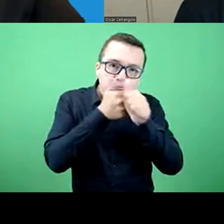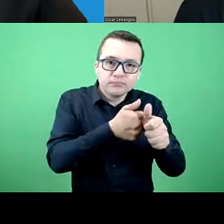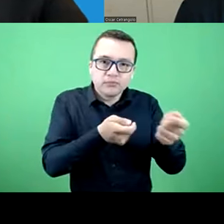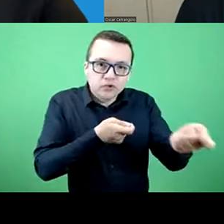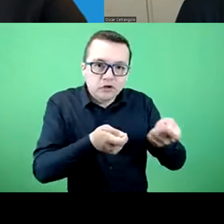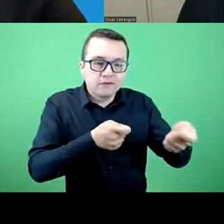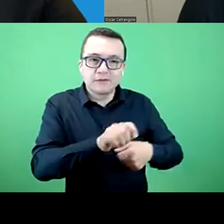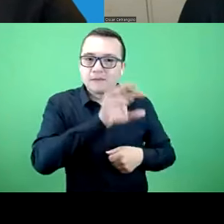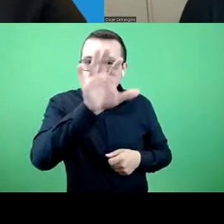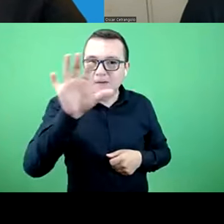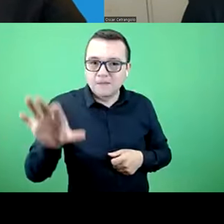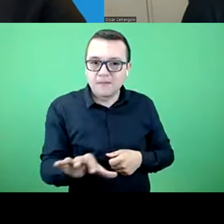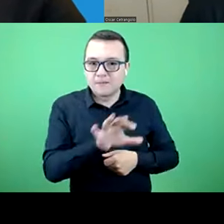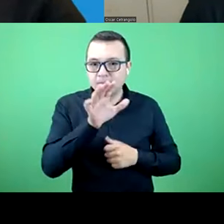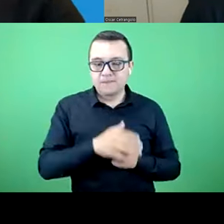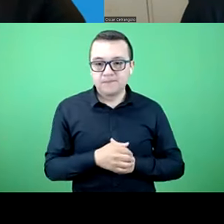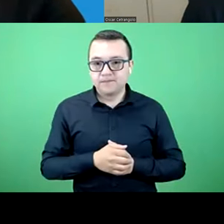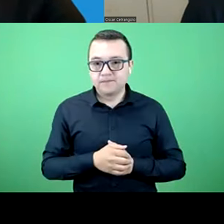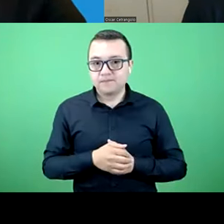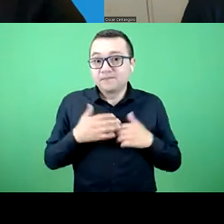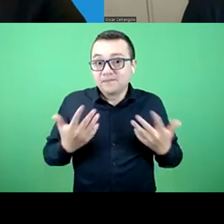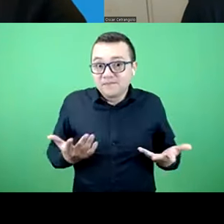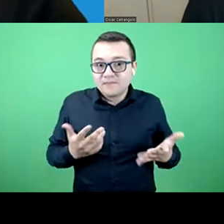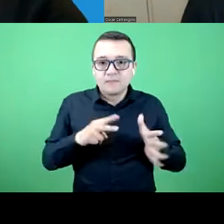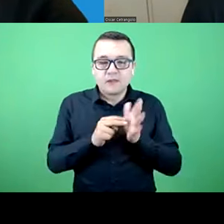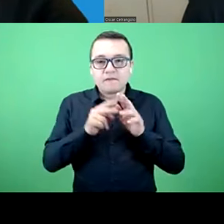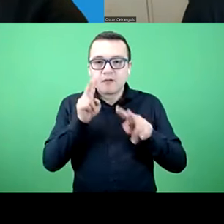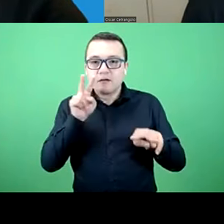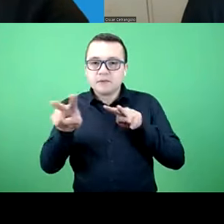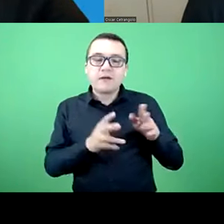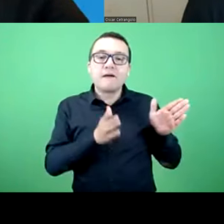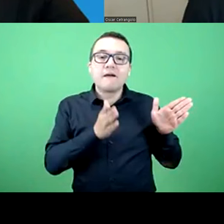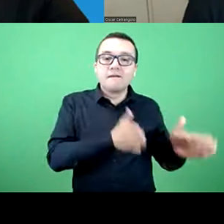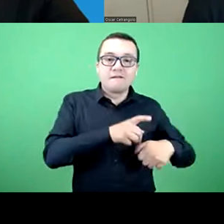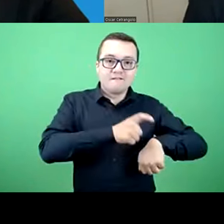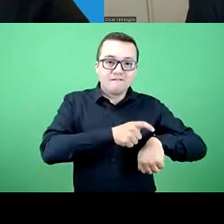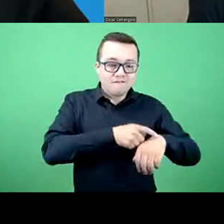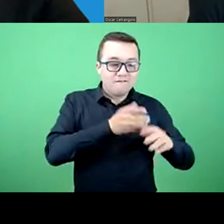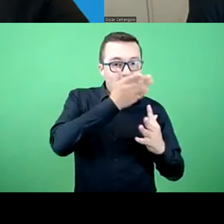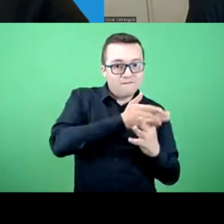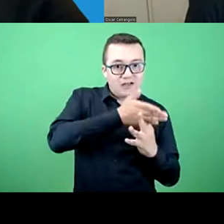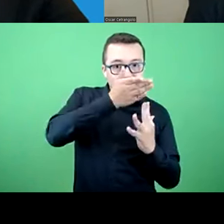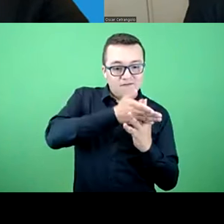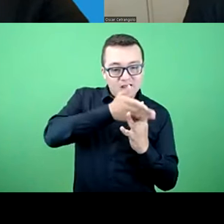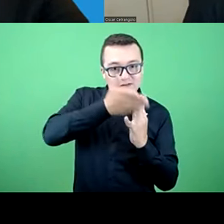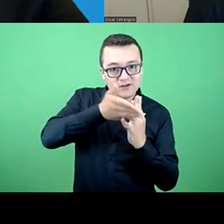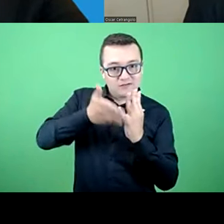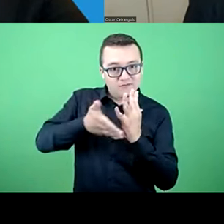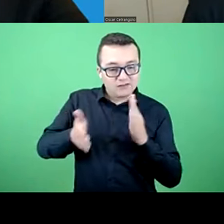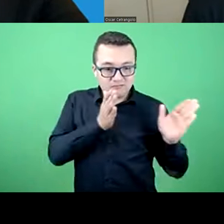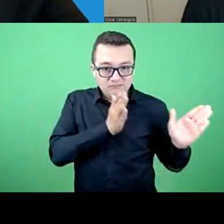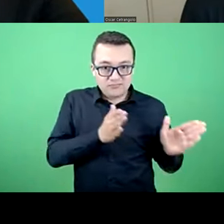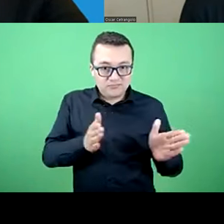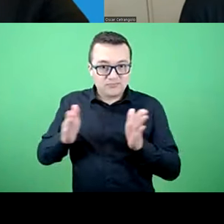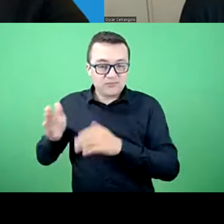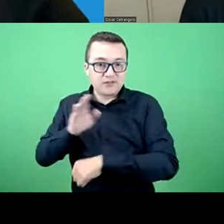these systems, national systems. And so, this approach, a staggered approach, and in particular, the